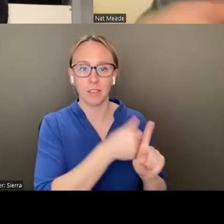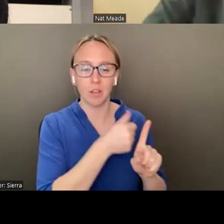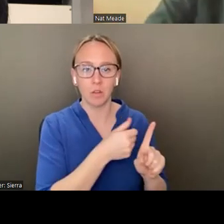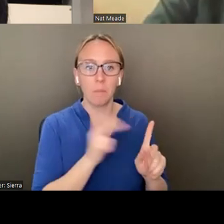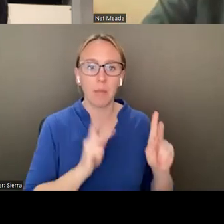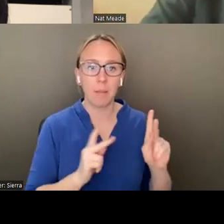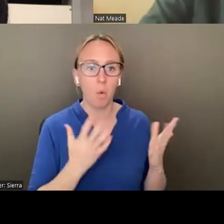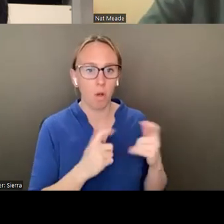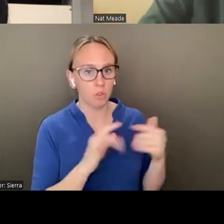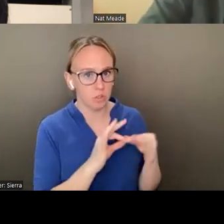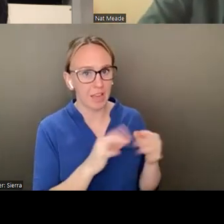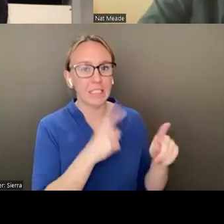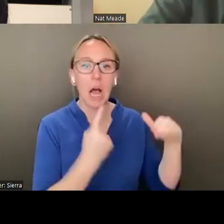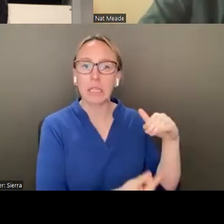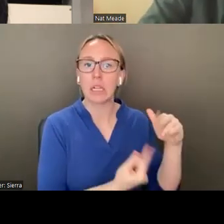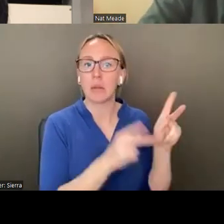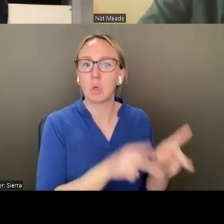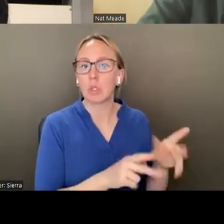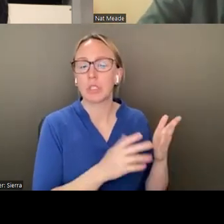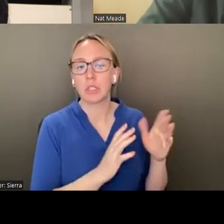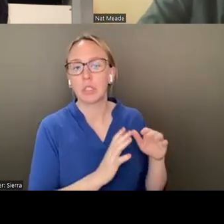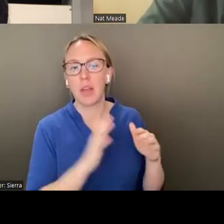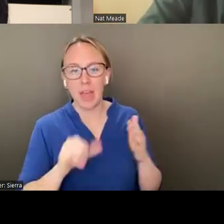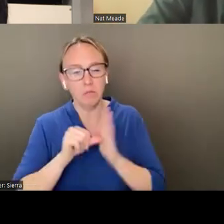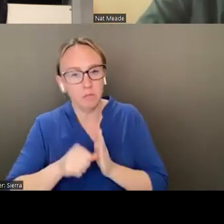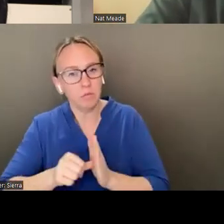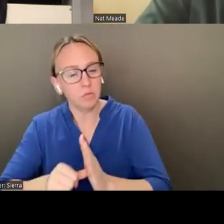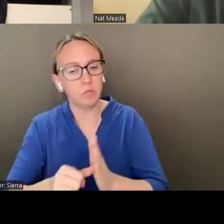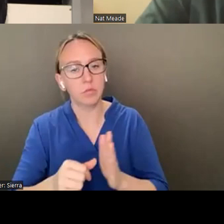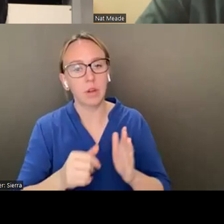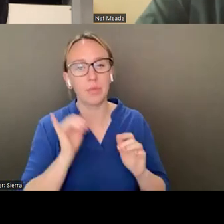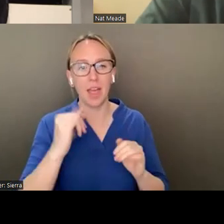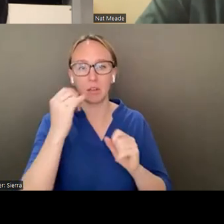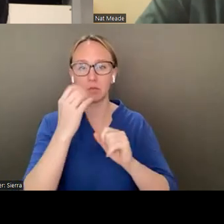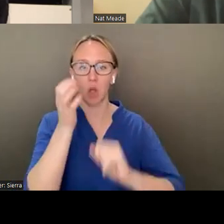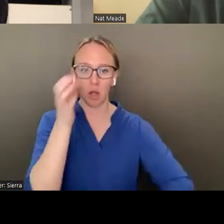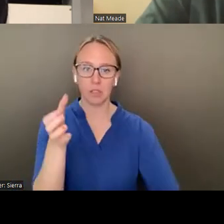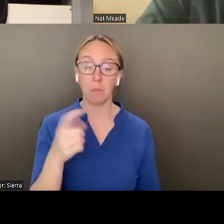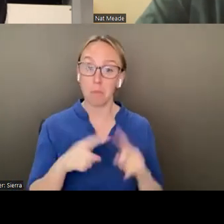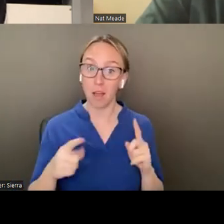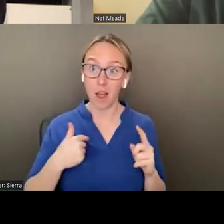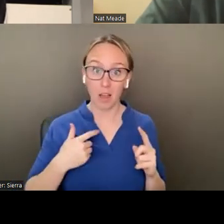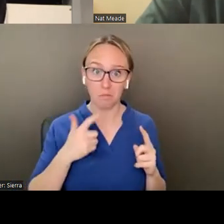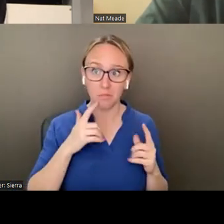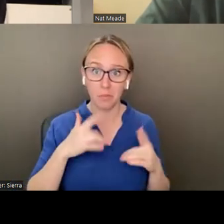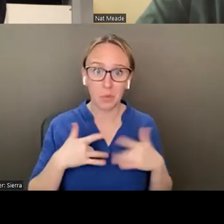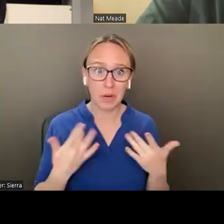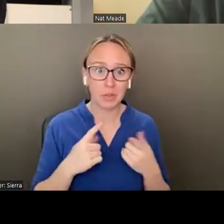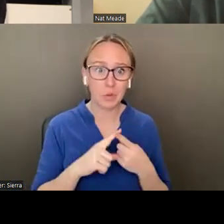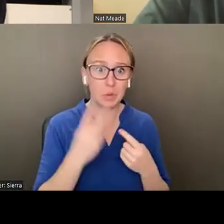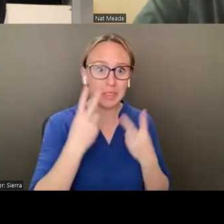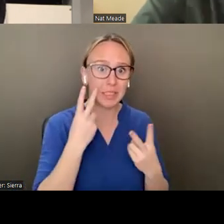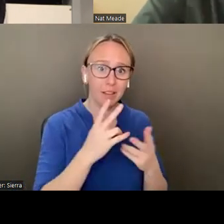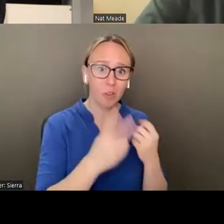isolated figure, but I was so kind of pleasantly surprised, um, to see like at the archive, just